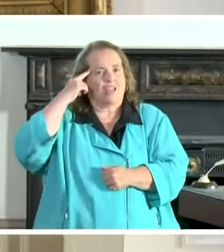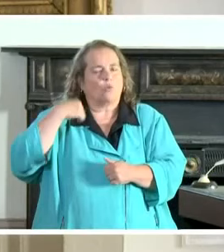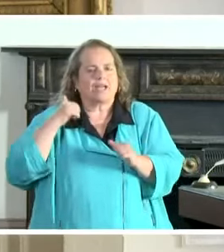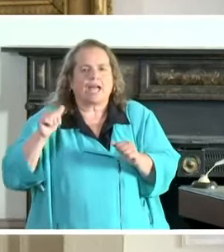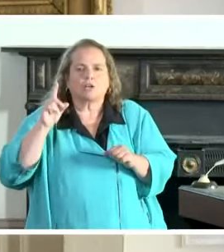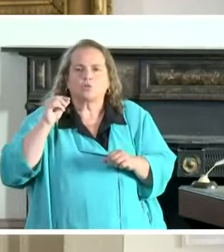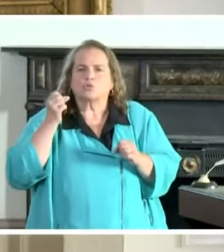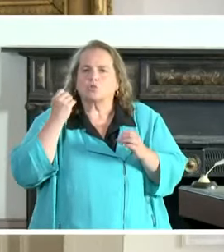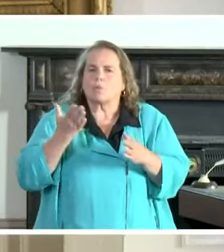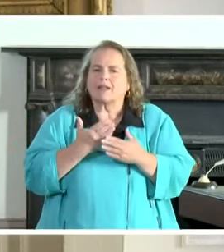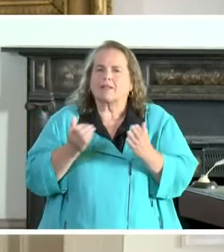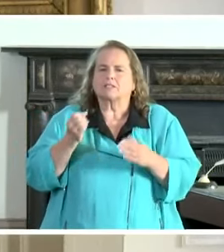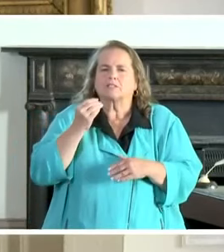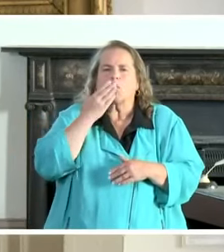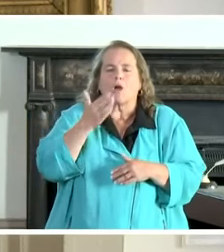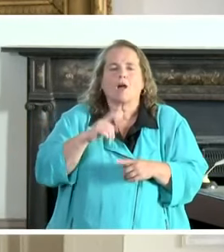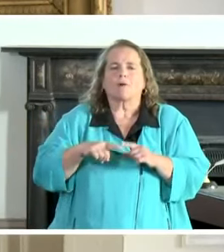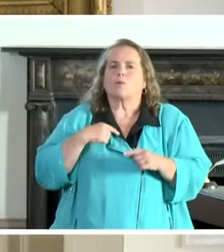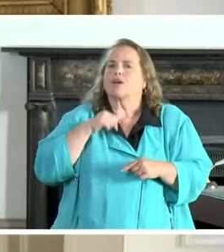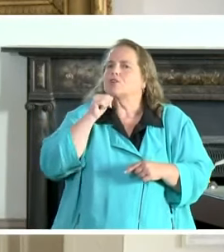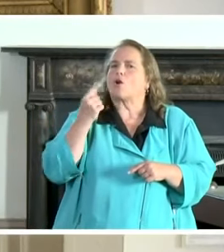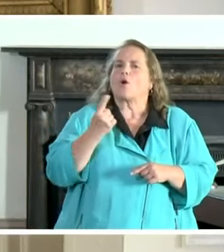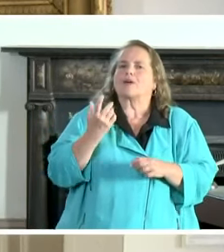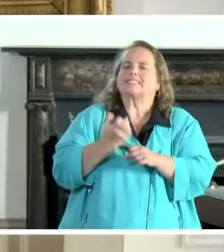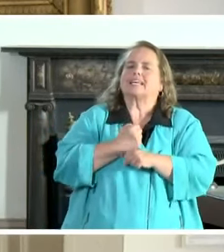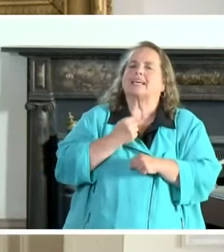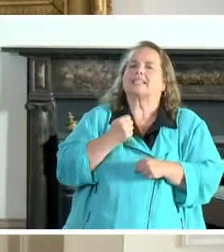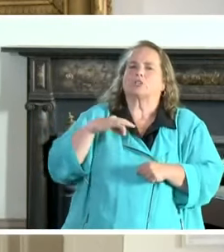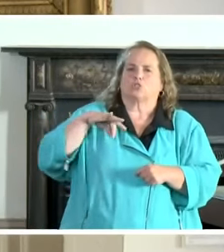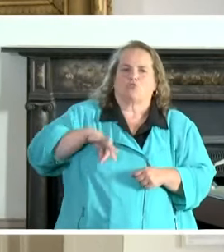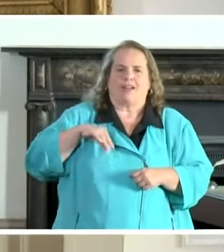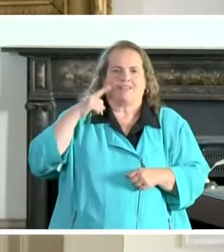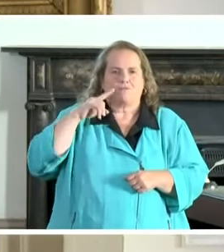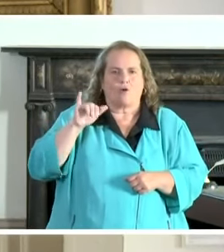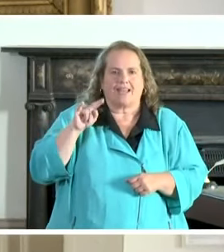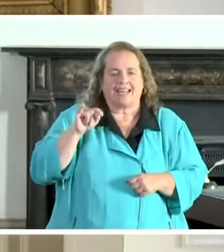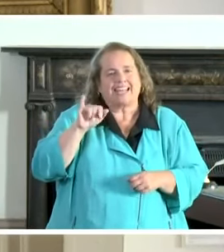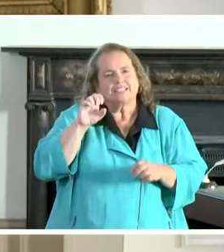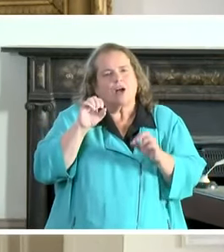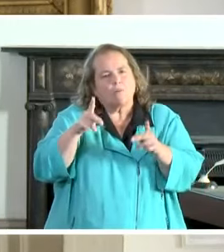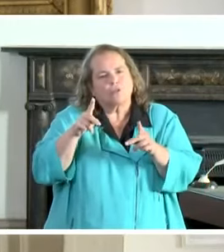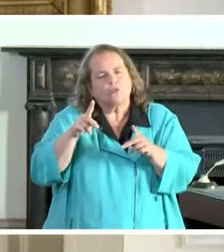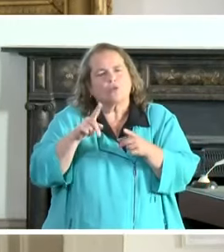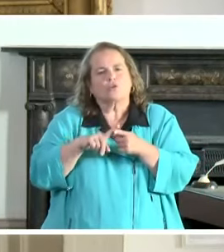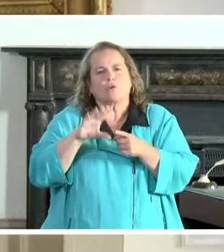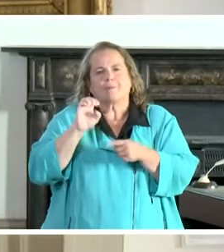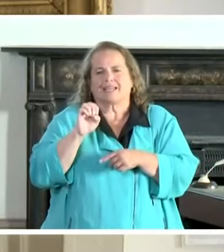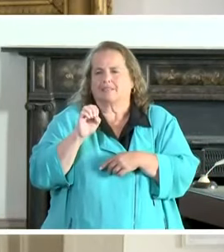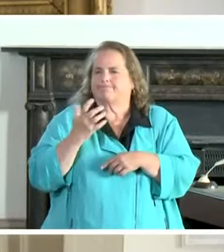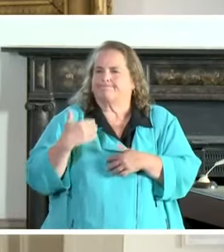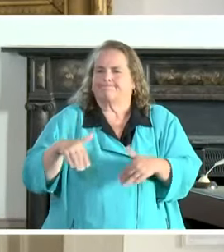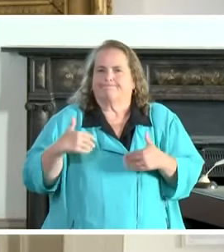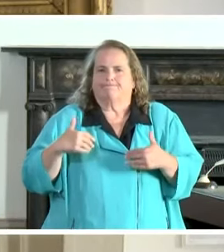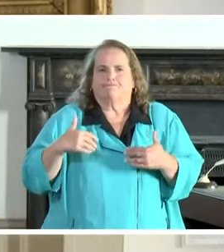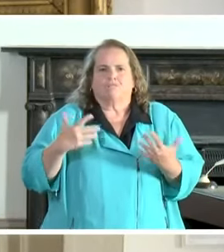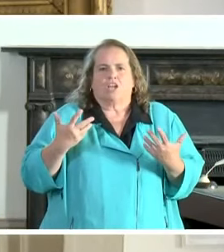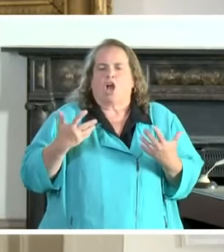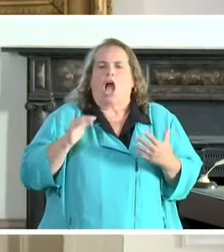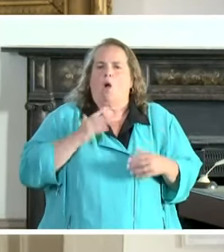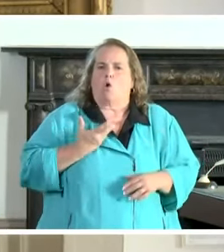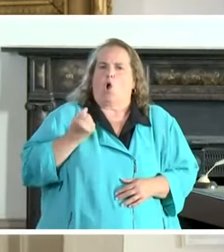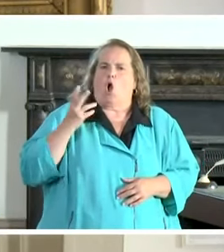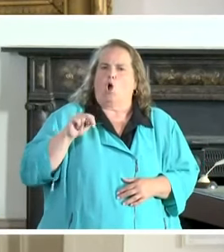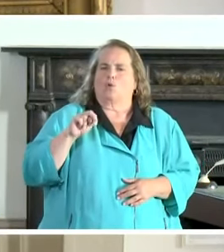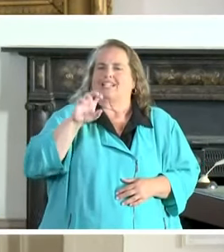things so well that we don't always get credit for. This is an opportunity to be on the cutting edge, to create our own Silicon Valley